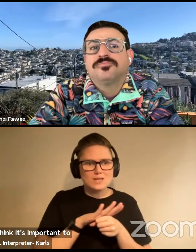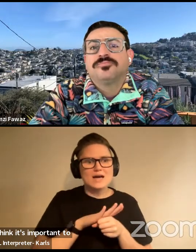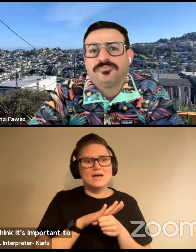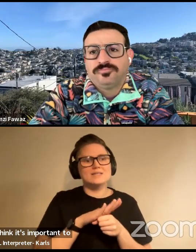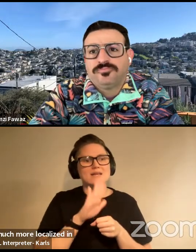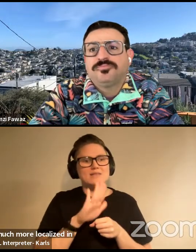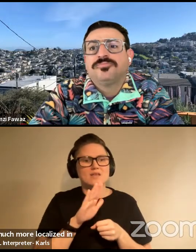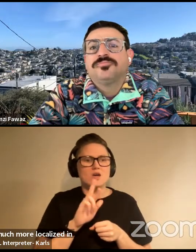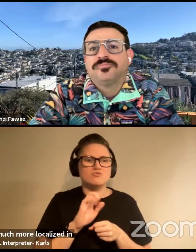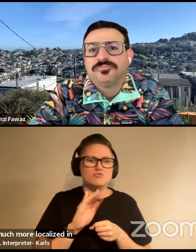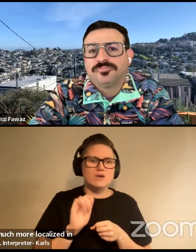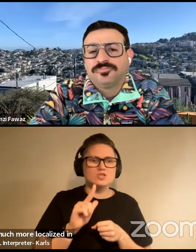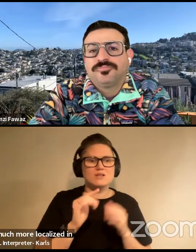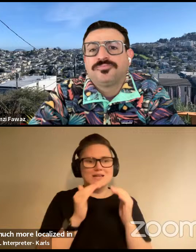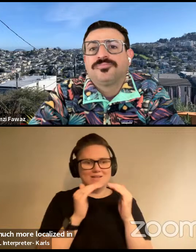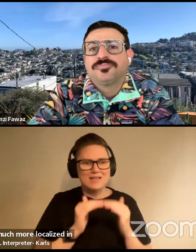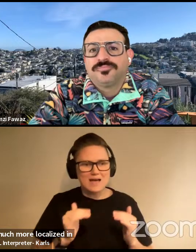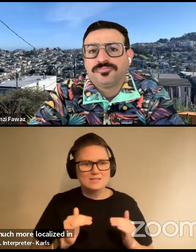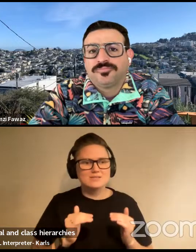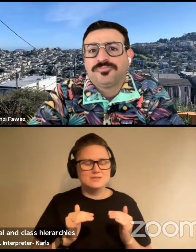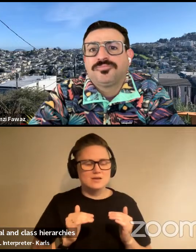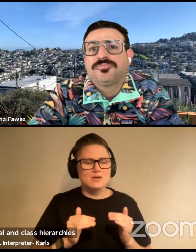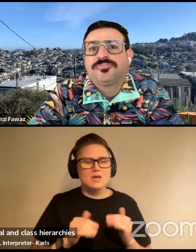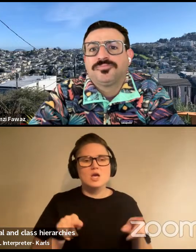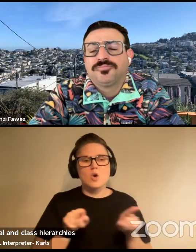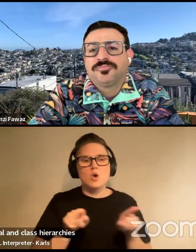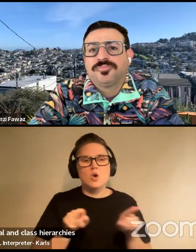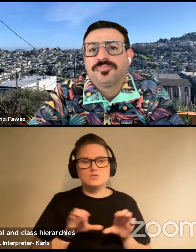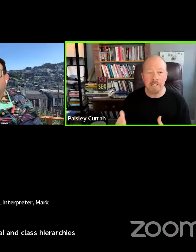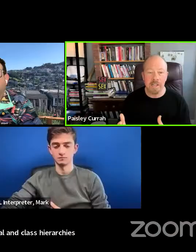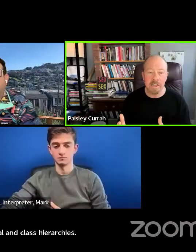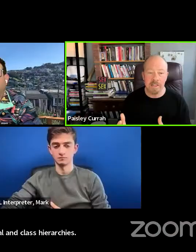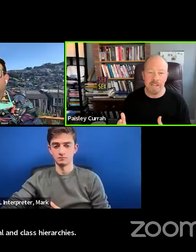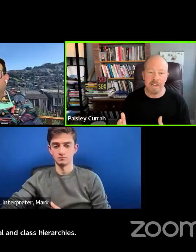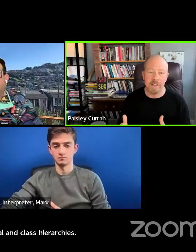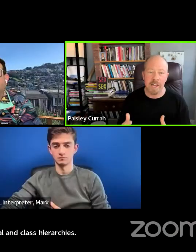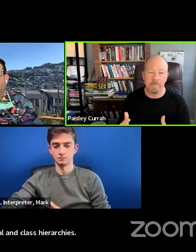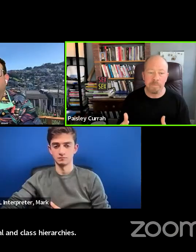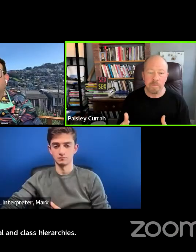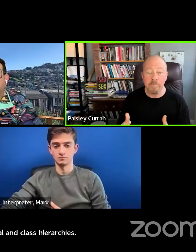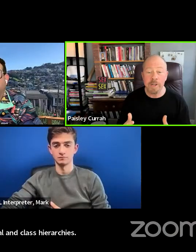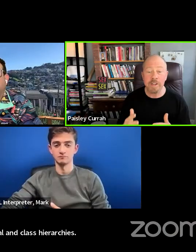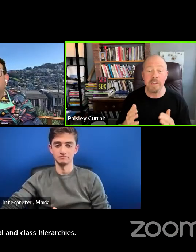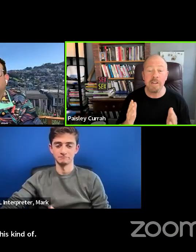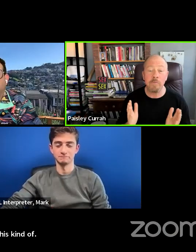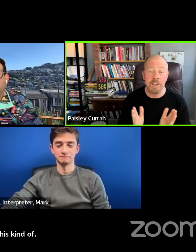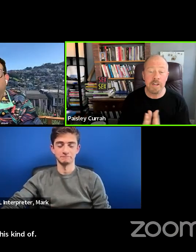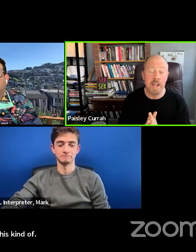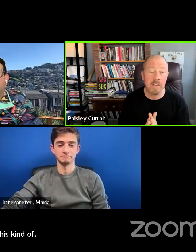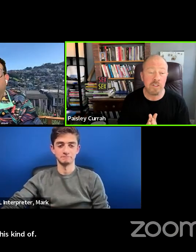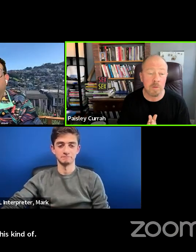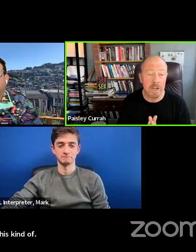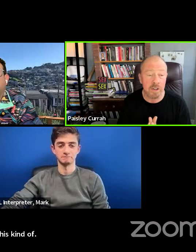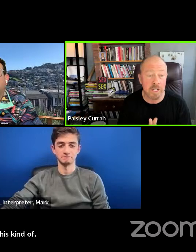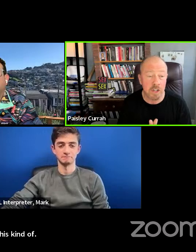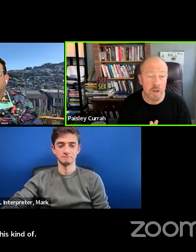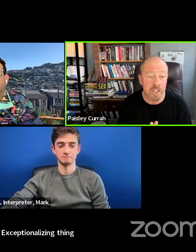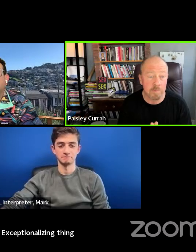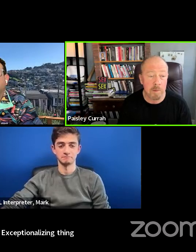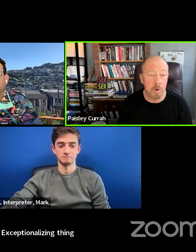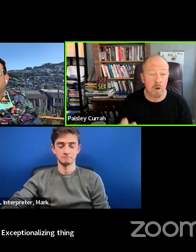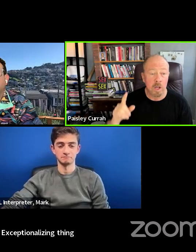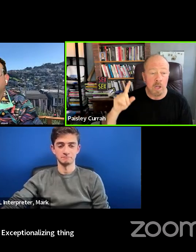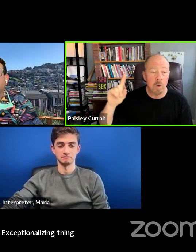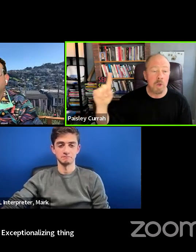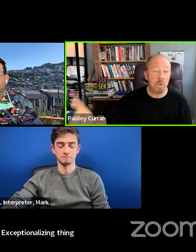class hierarchies. And it also does this kind of exceptionalizing thing that if we didn't, if we didn't have discrimination against